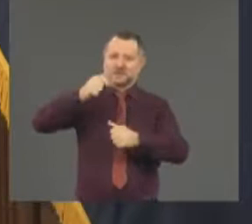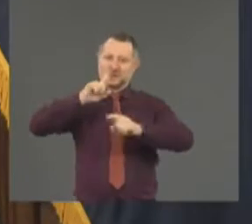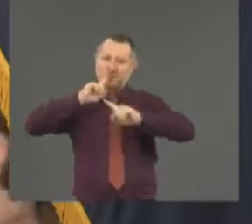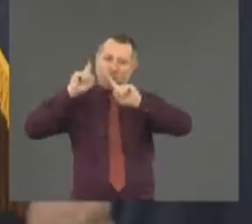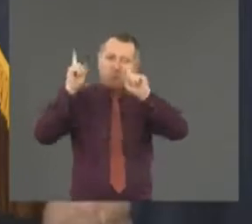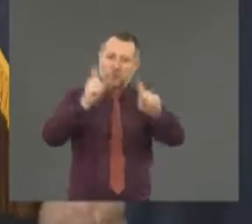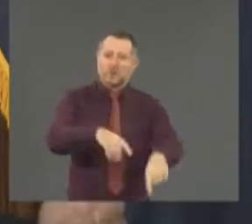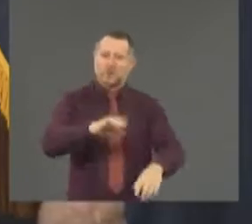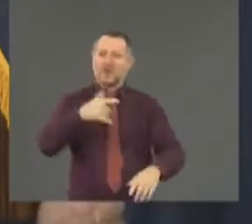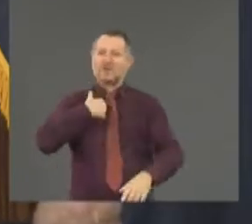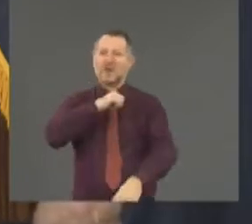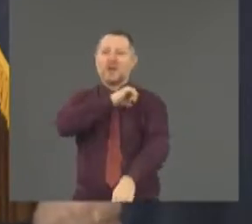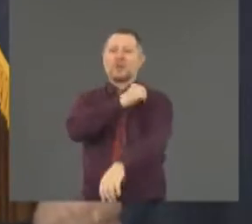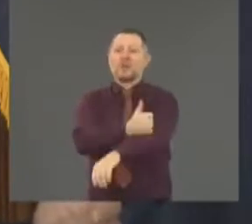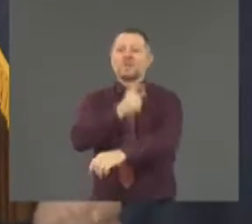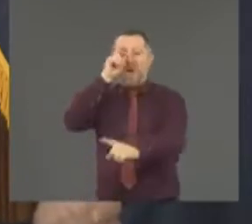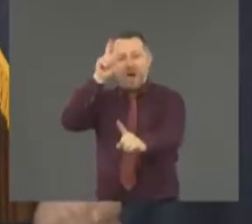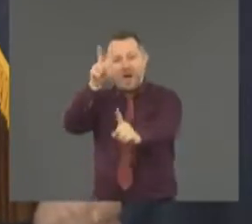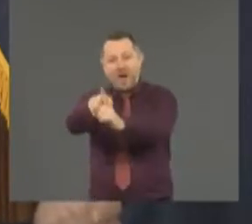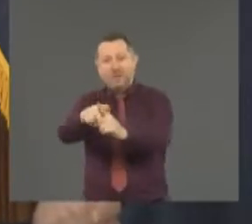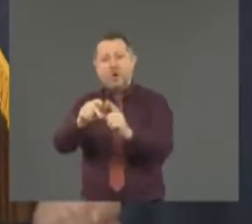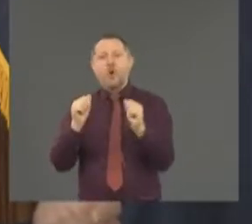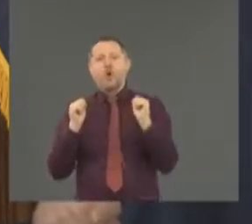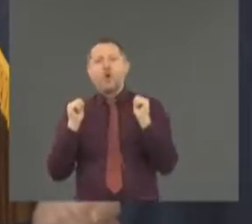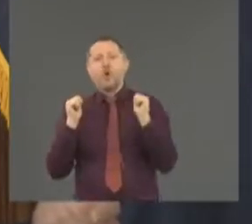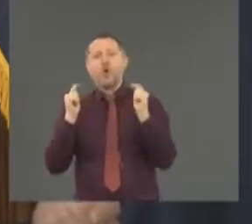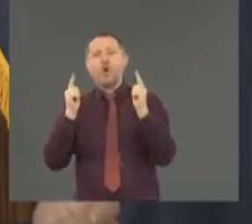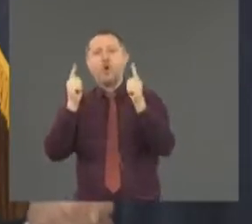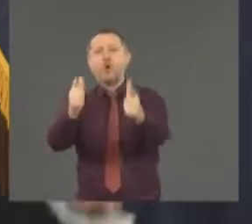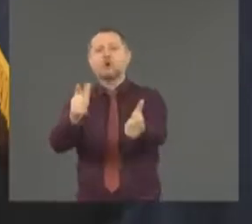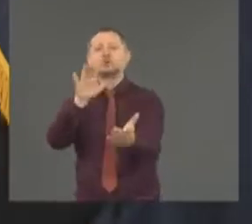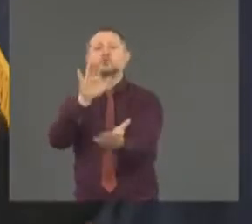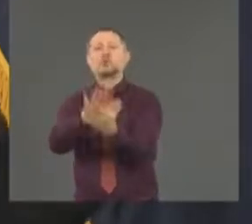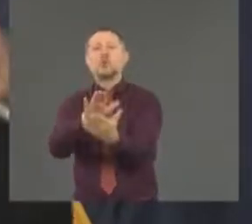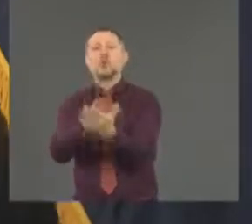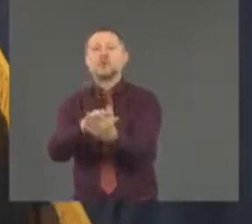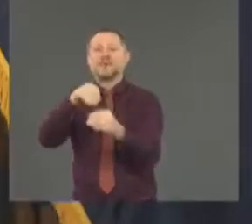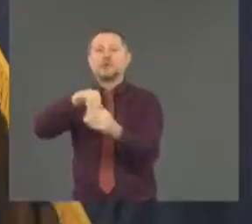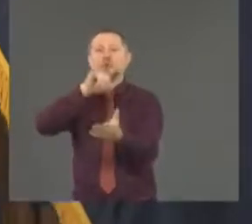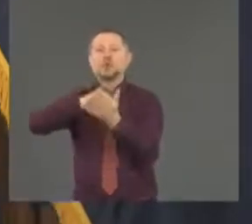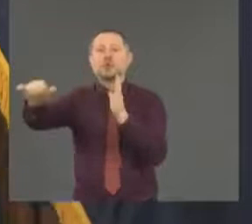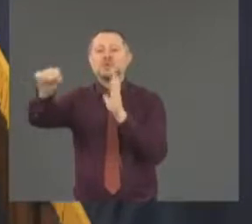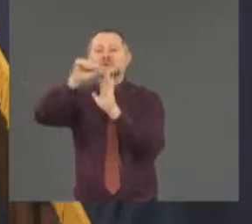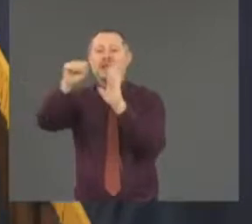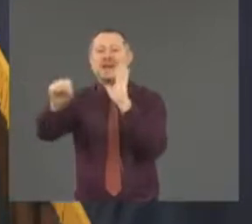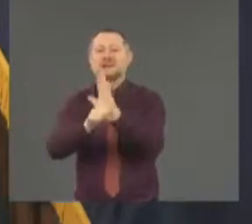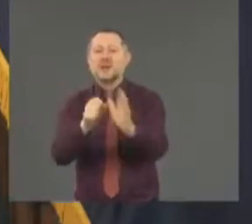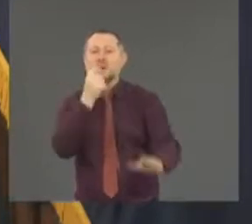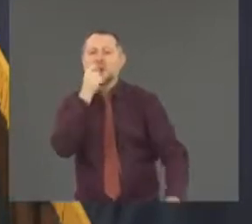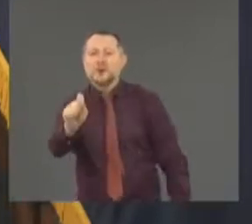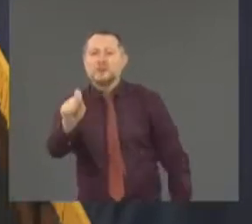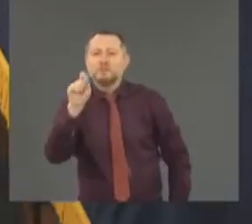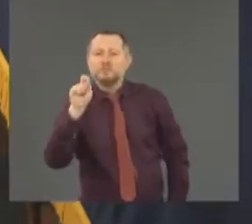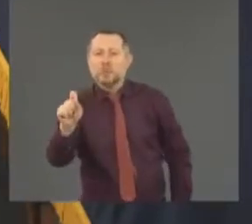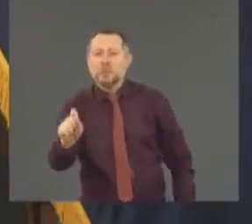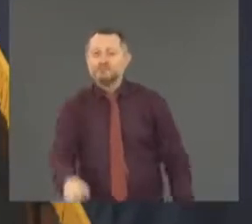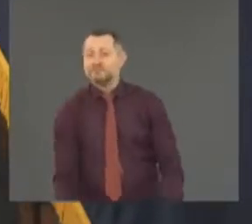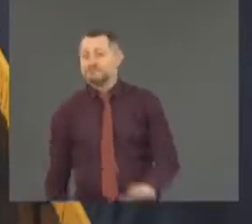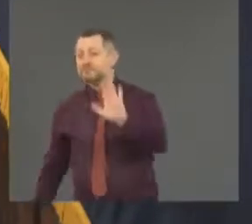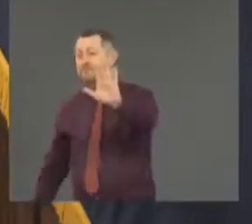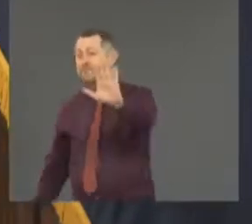the state. Period. So if the Buffalo school